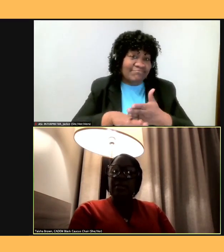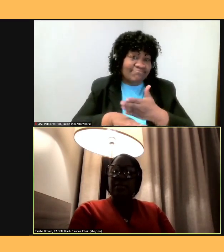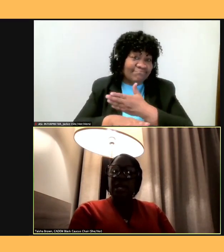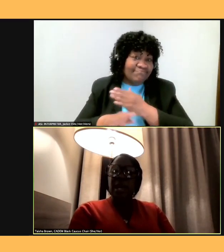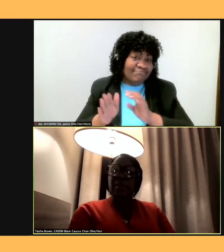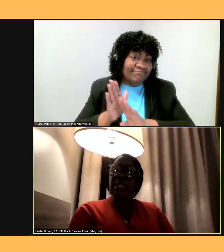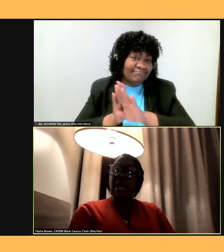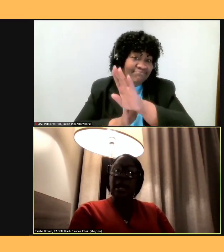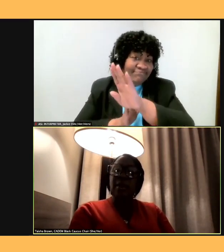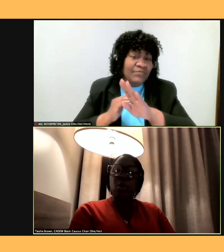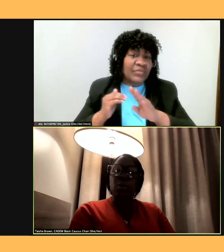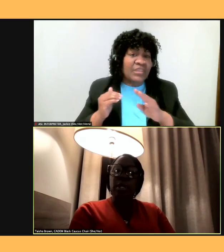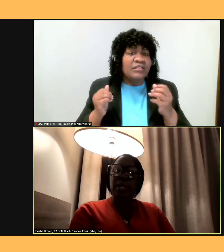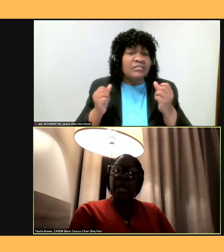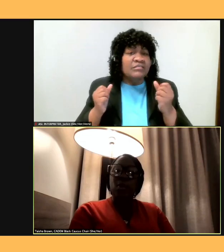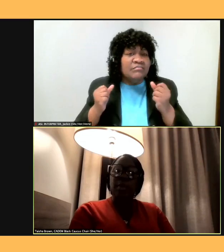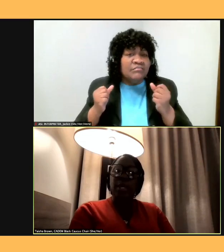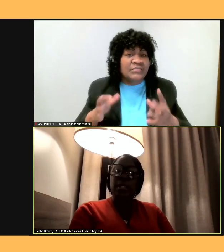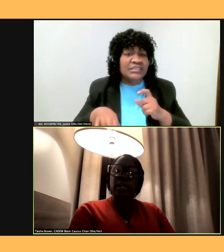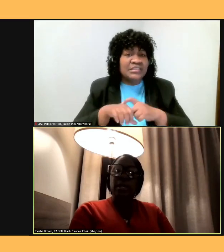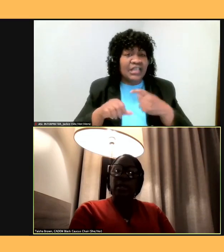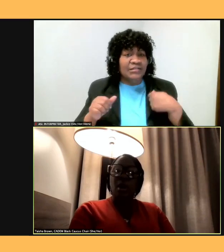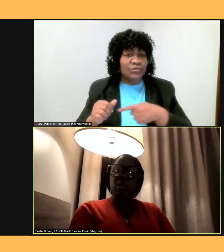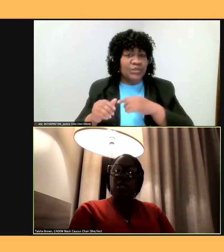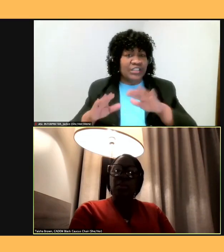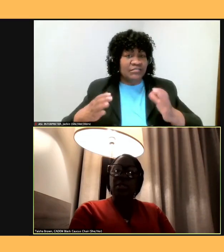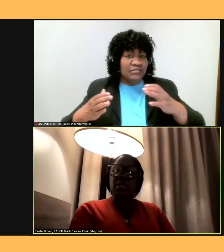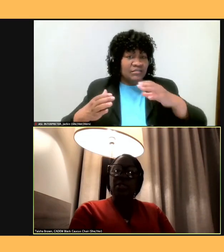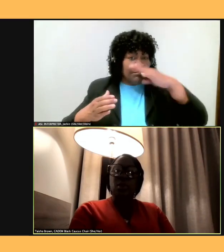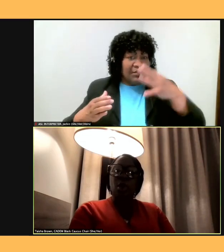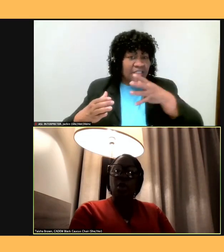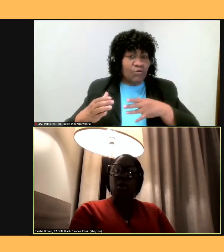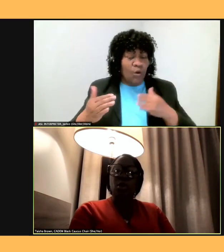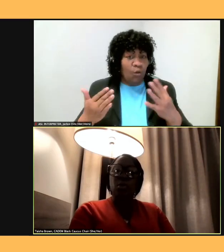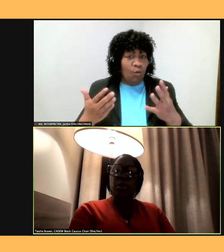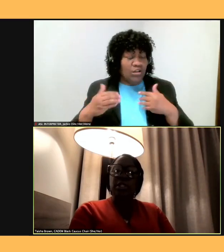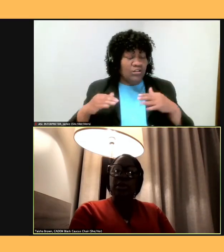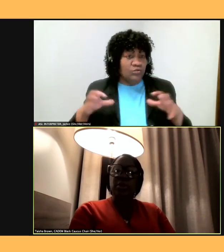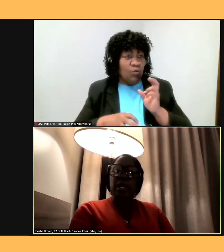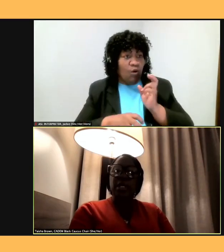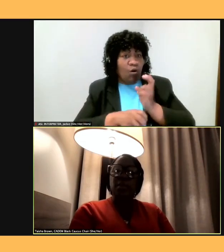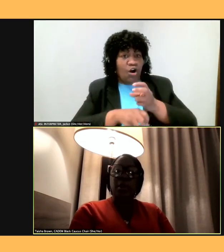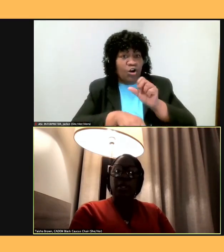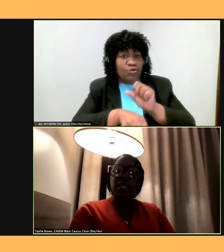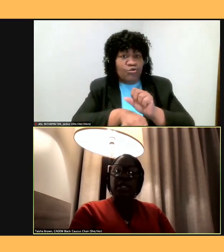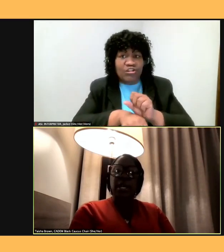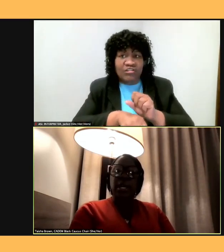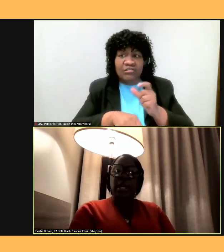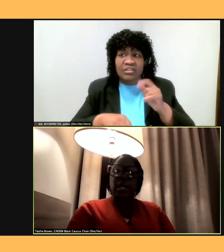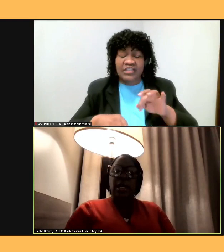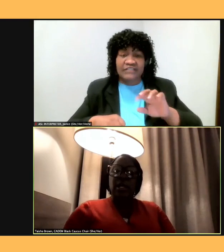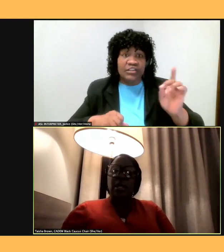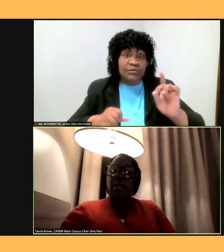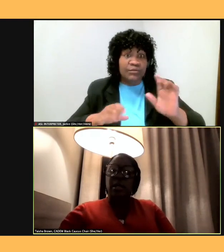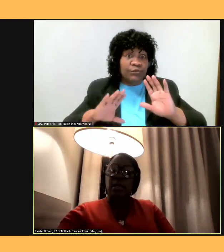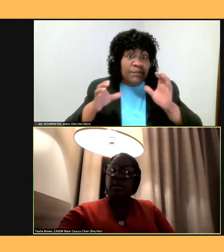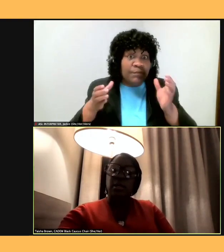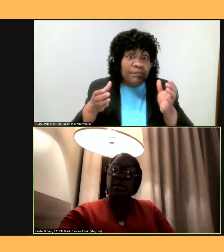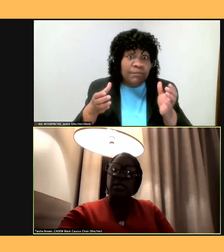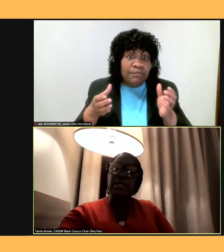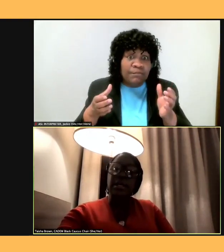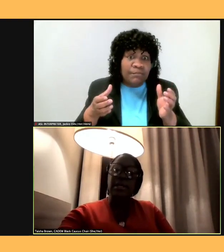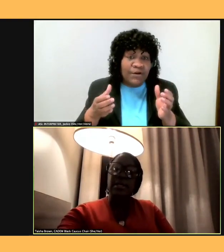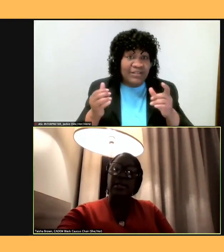times are we Black women called upon to do hard work when the Democratic Party needs us?